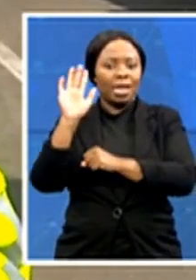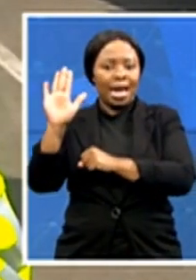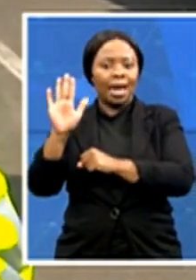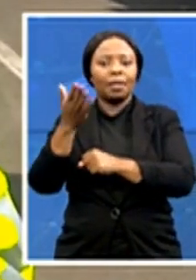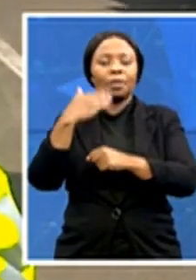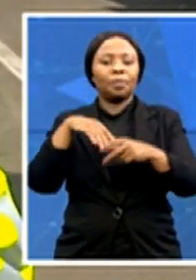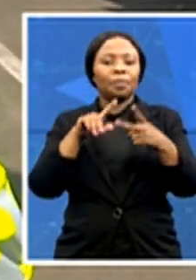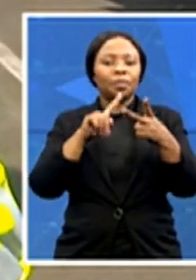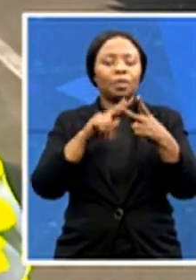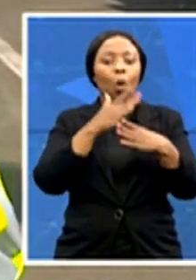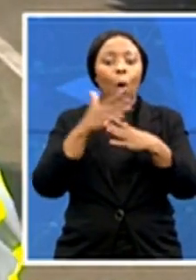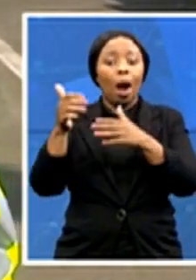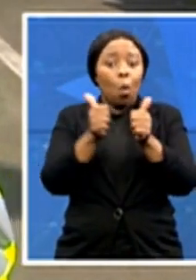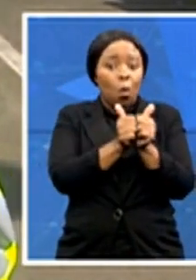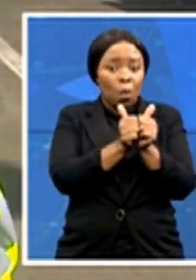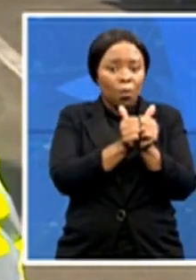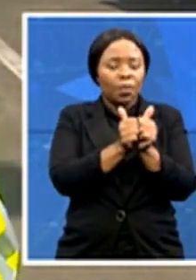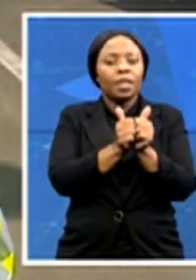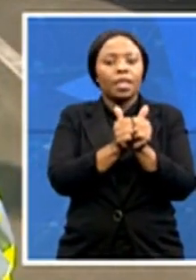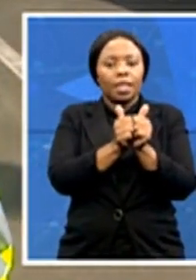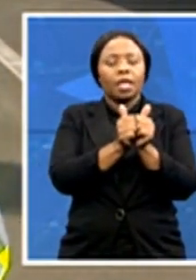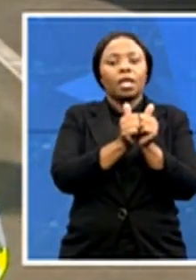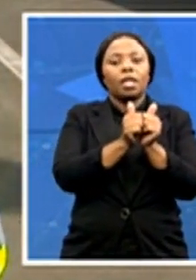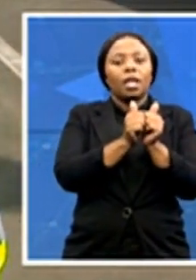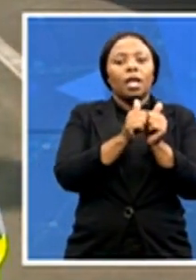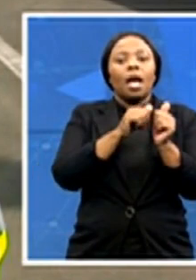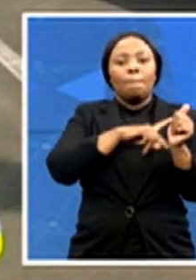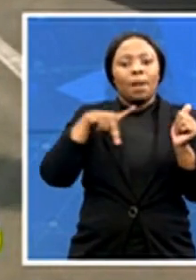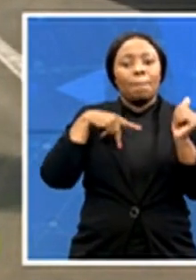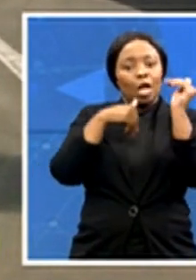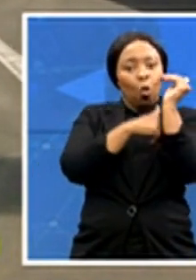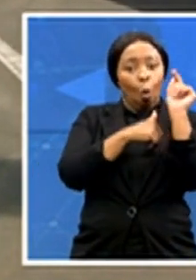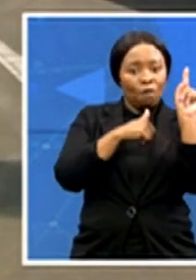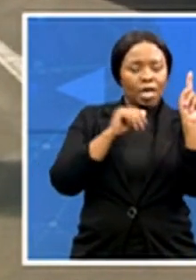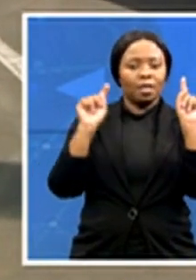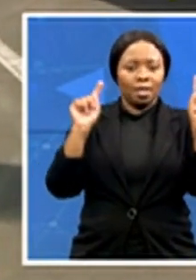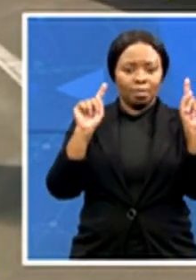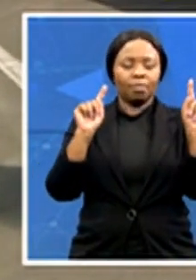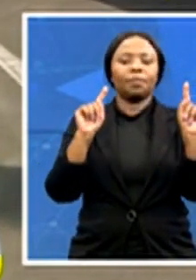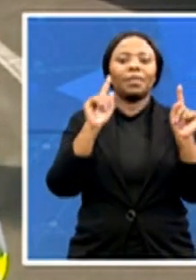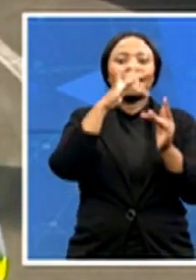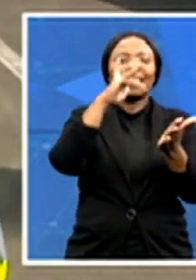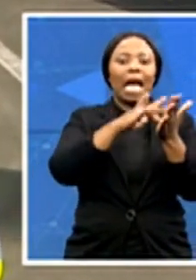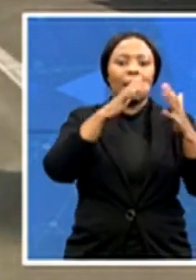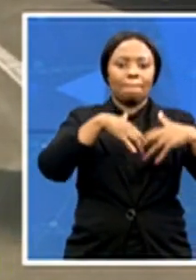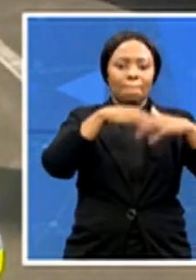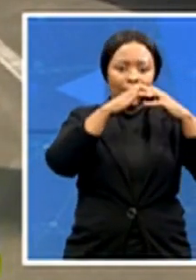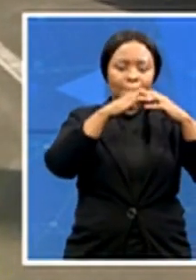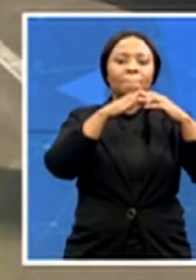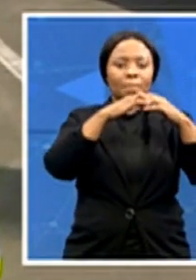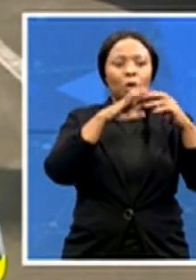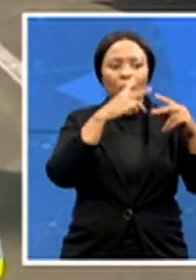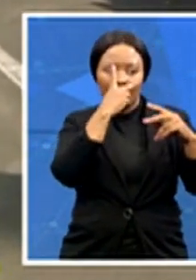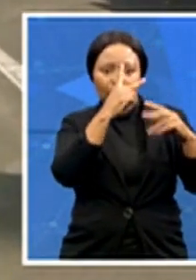the Office of the Premier. These are some of the pop-up vaccination sites that we're going to see popping up on weekends and on